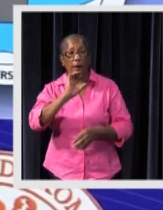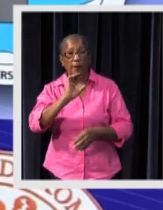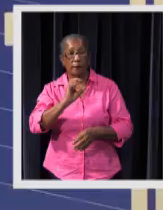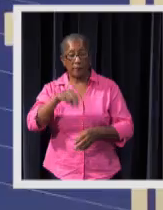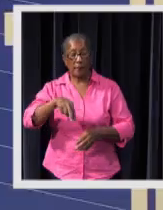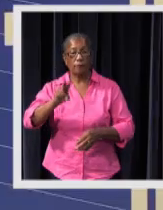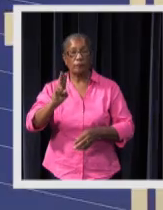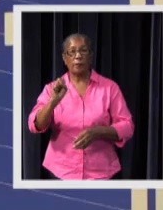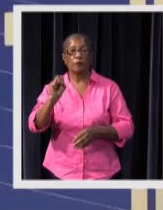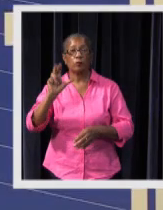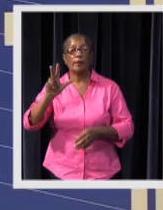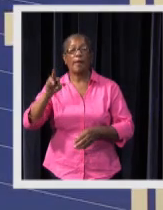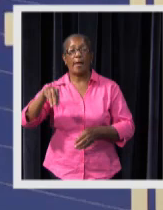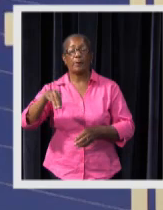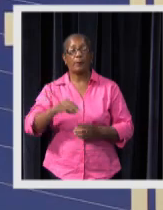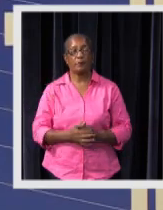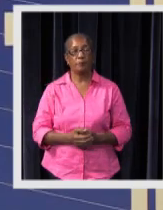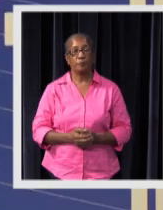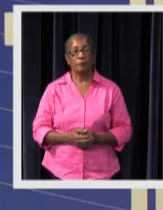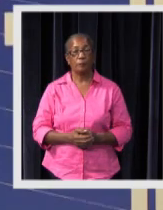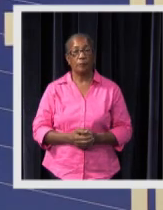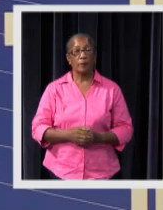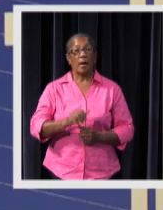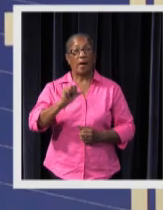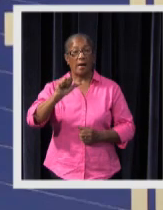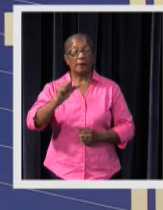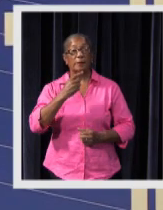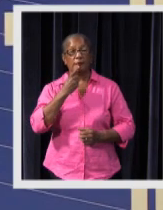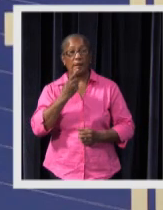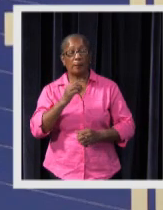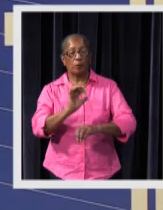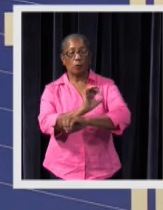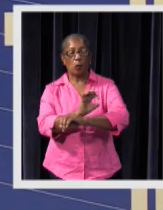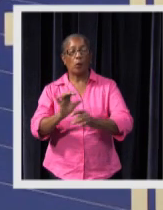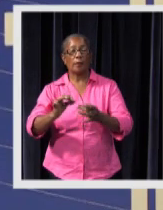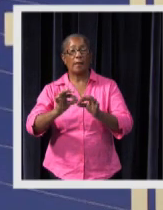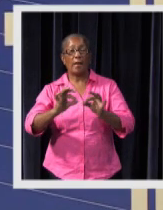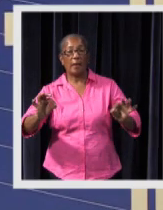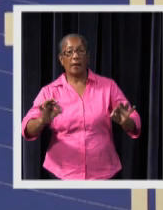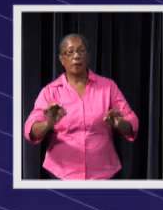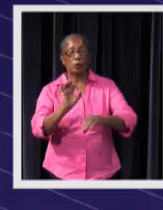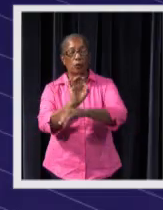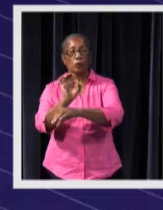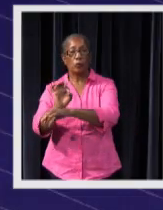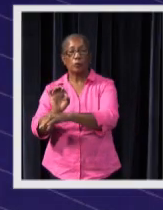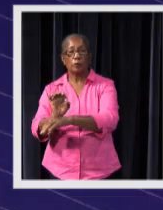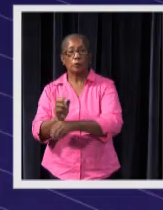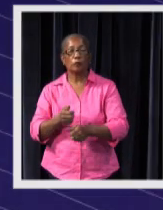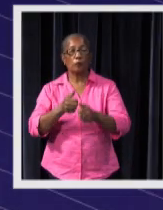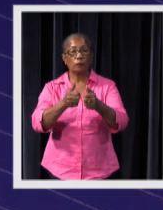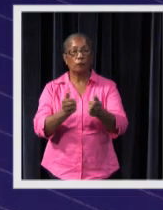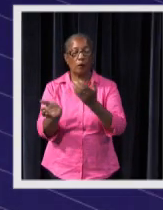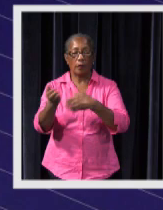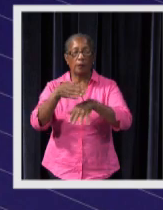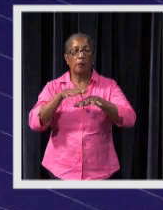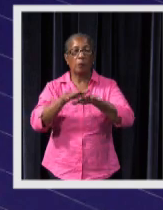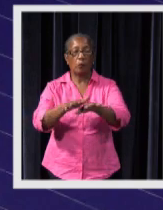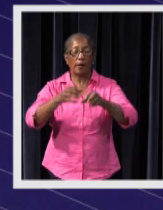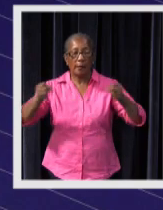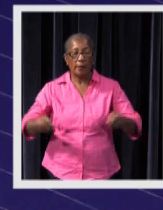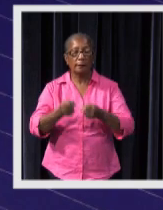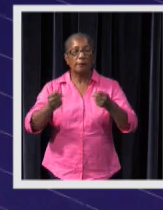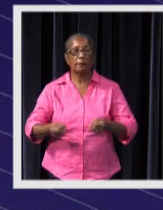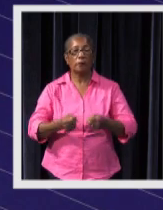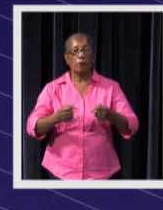process technologist, drinking water purification at the water company SVM, has taken an online course